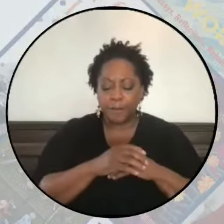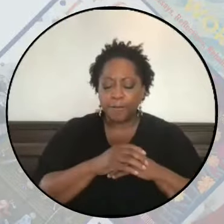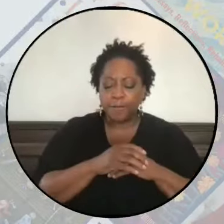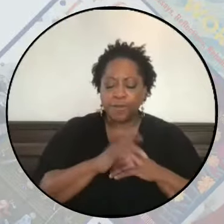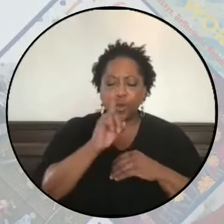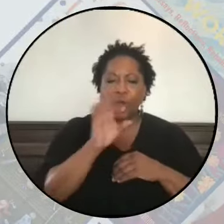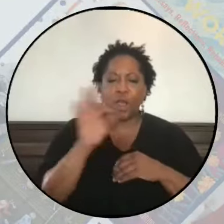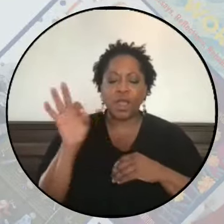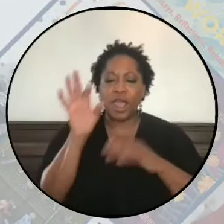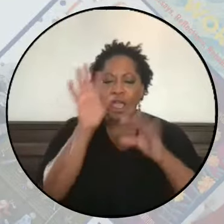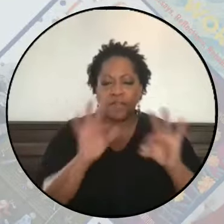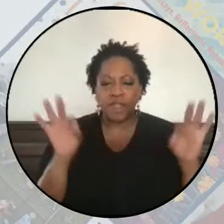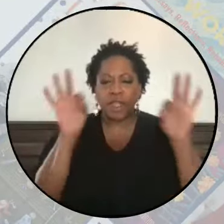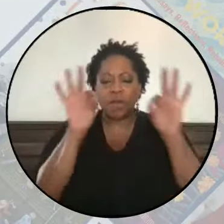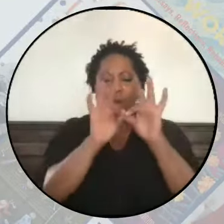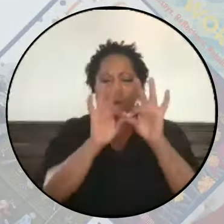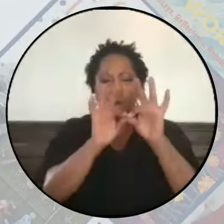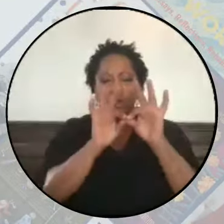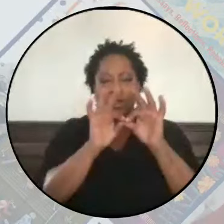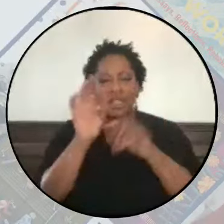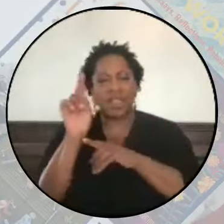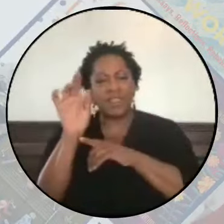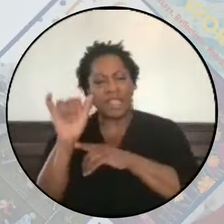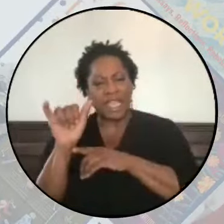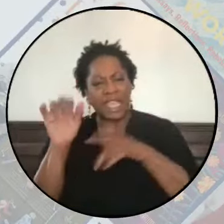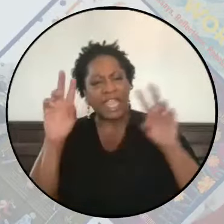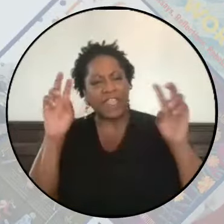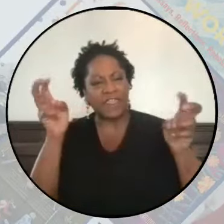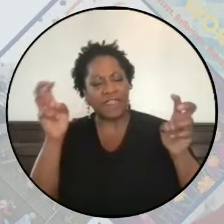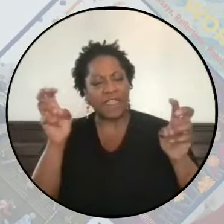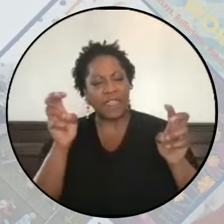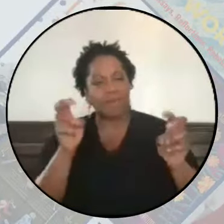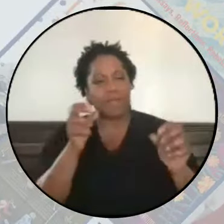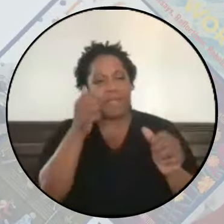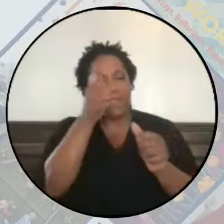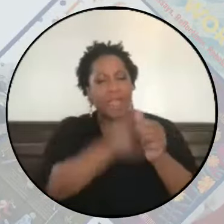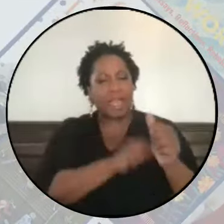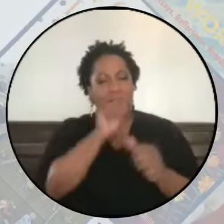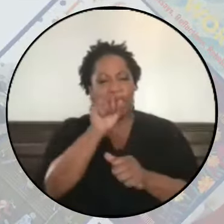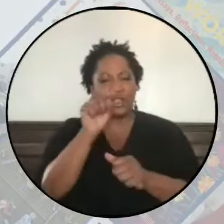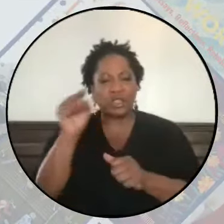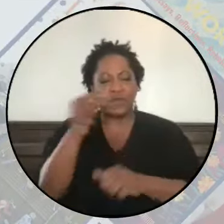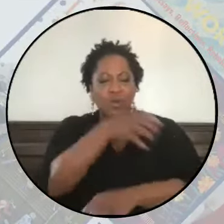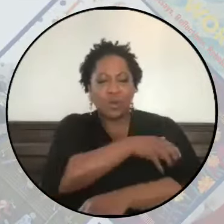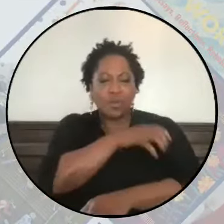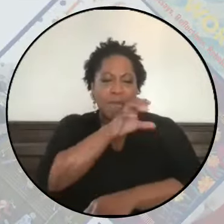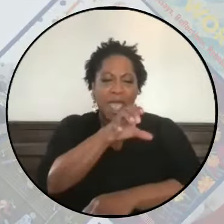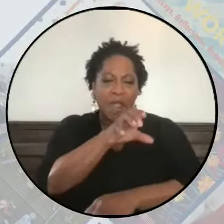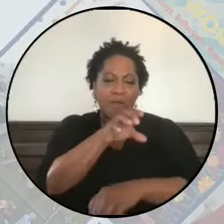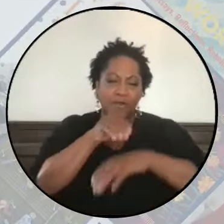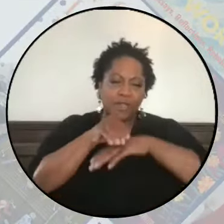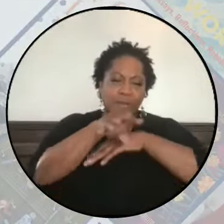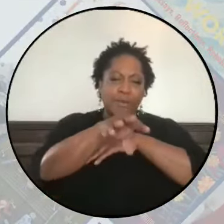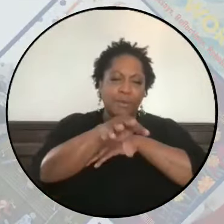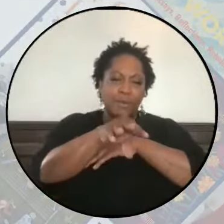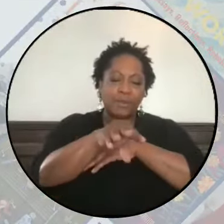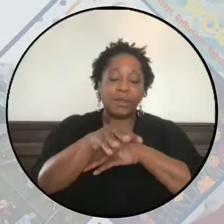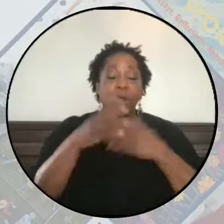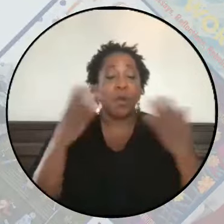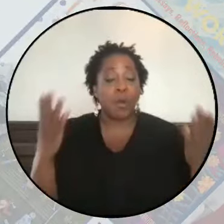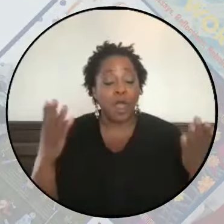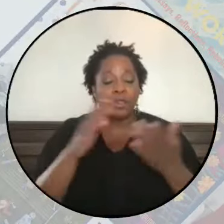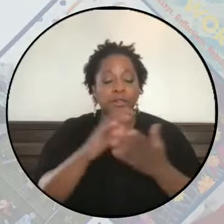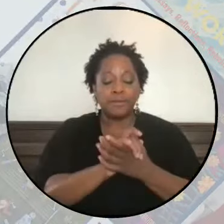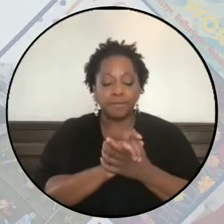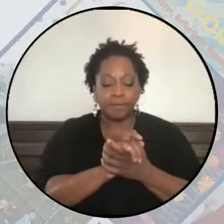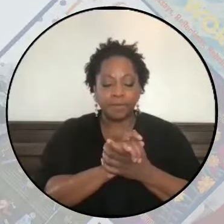the key themes that each of you so powerfully spoke to was the